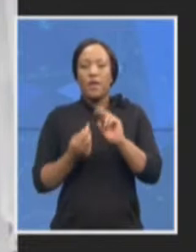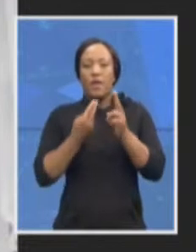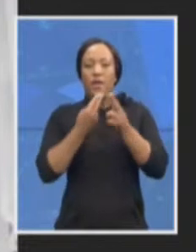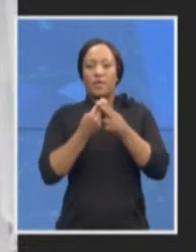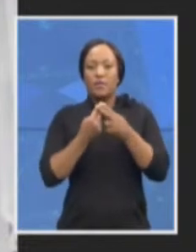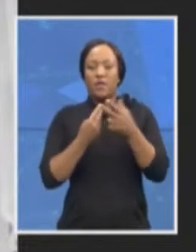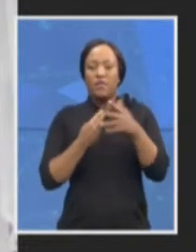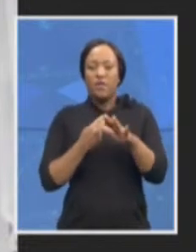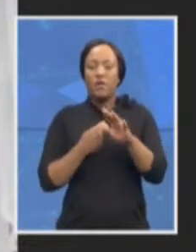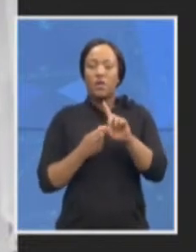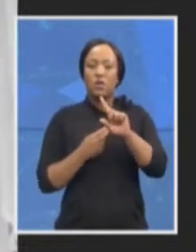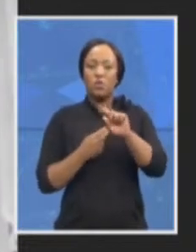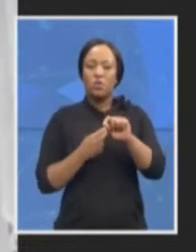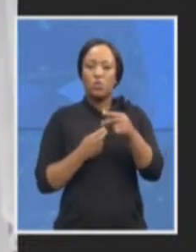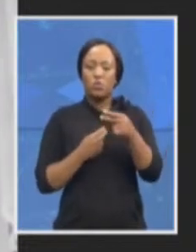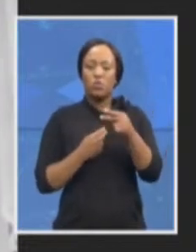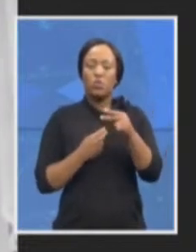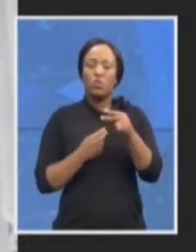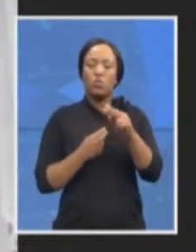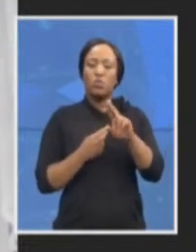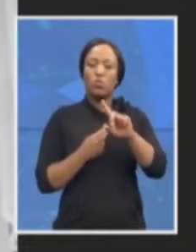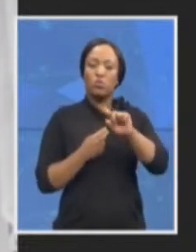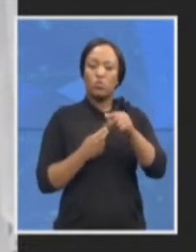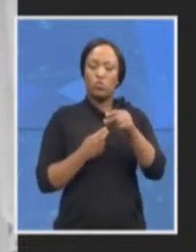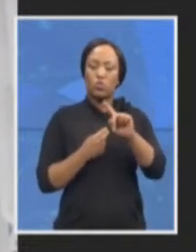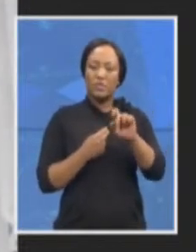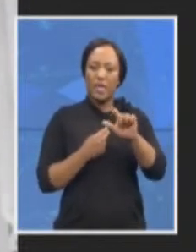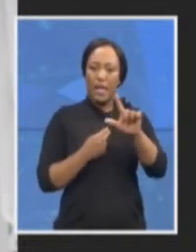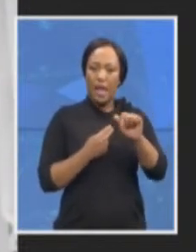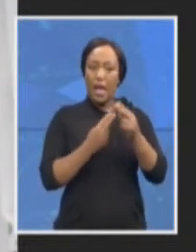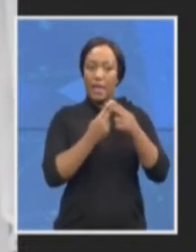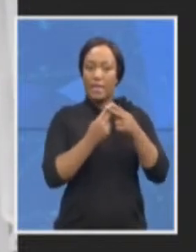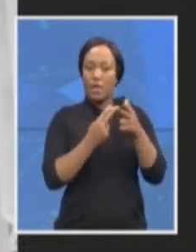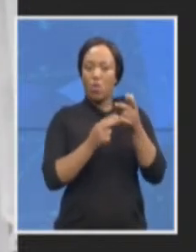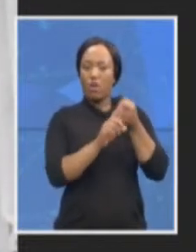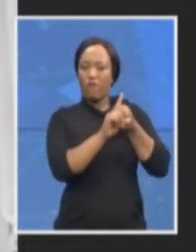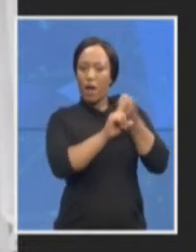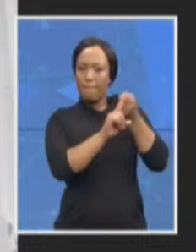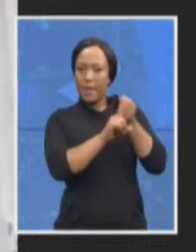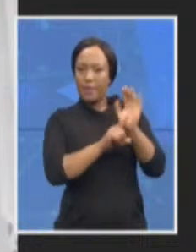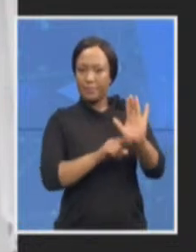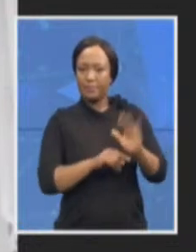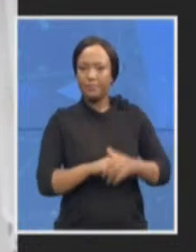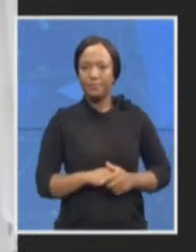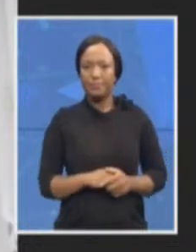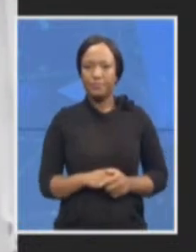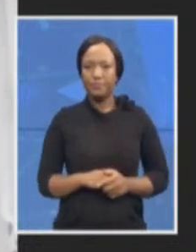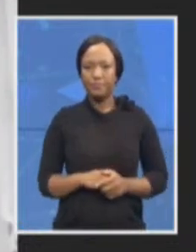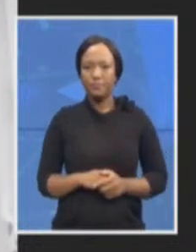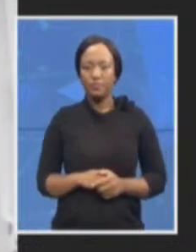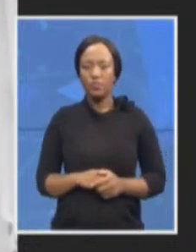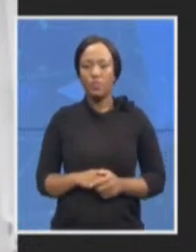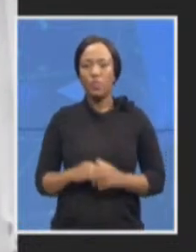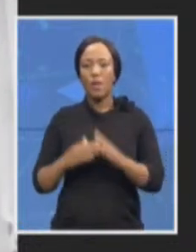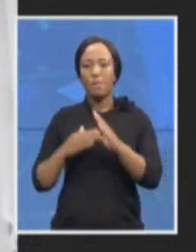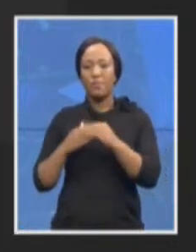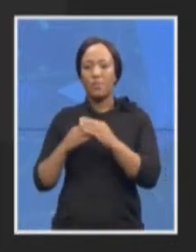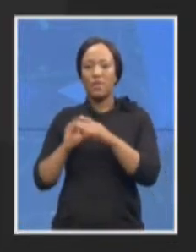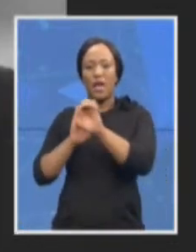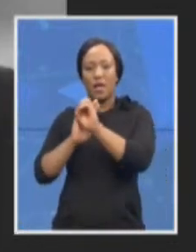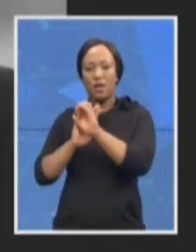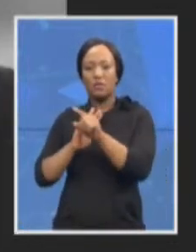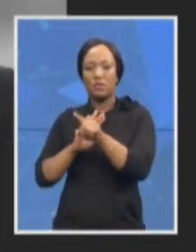at the moment members of the media in conclusion I'd like to just make the following remarks